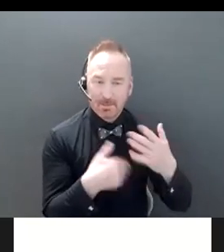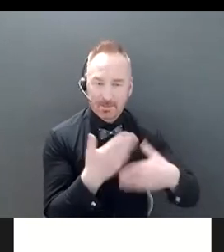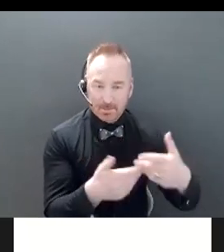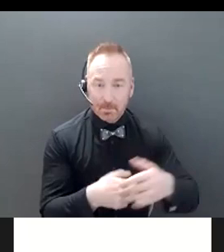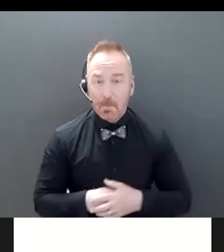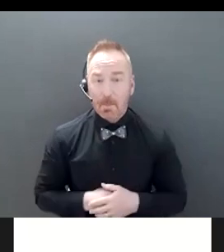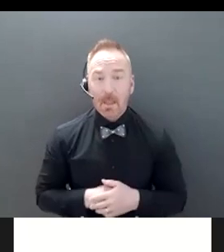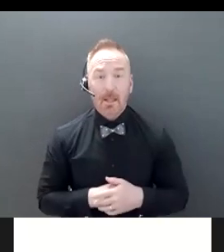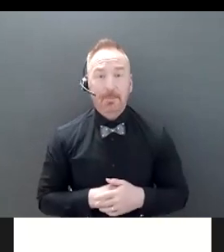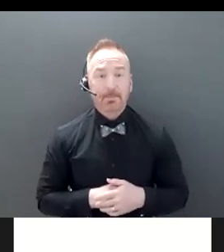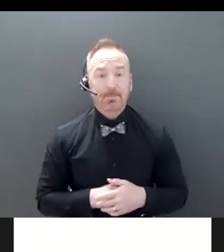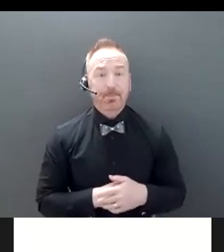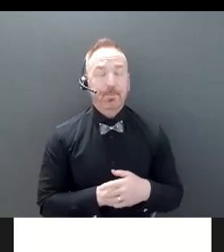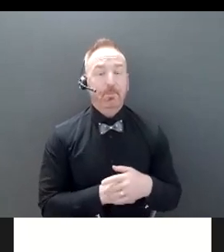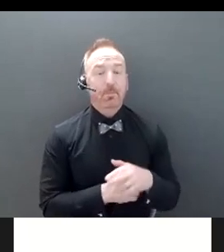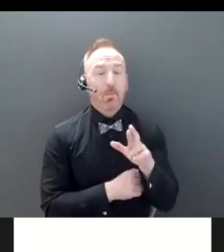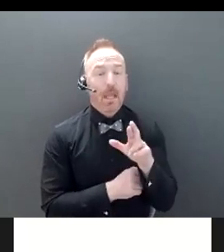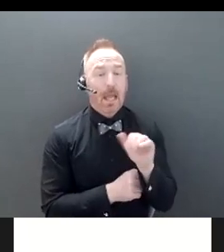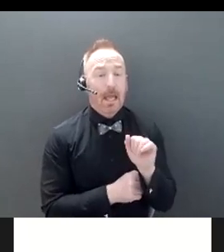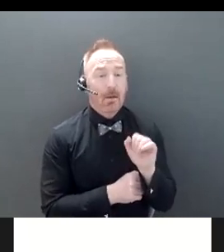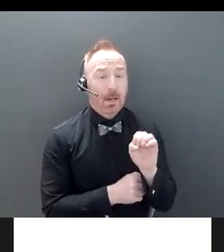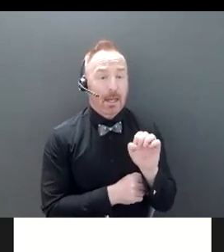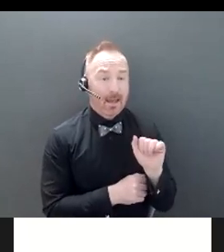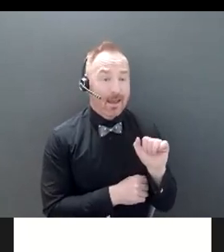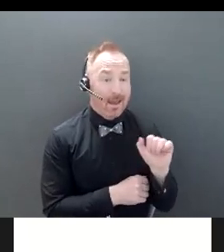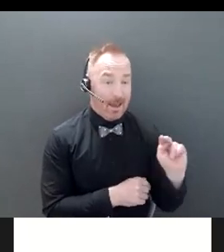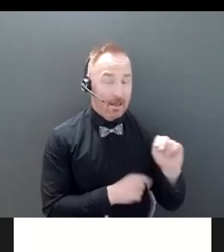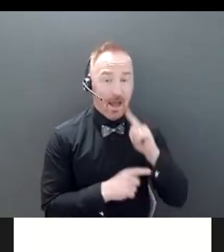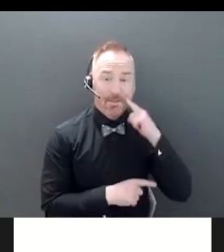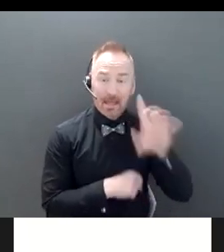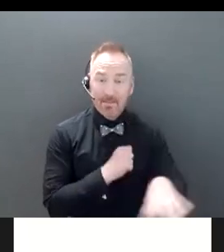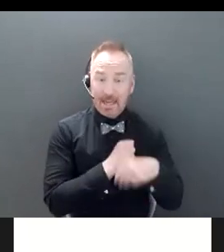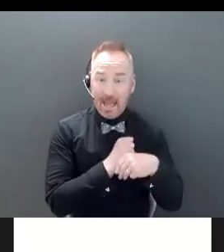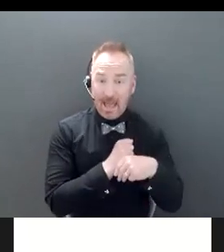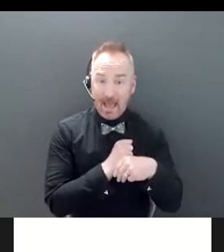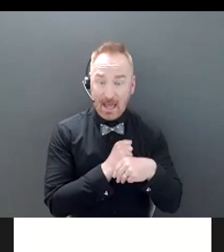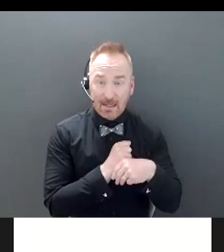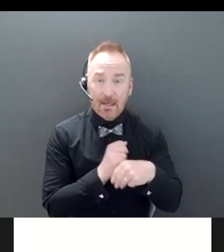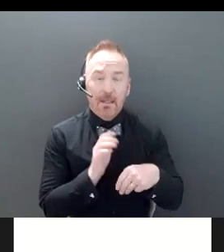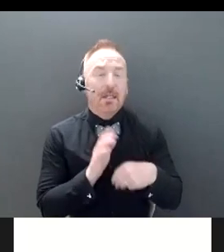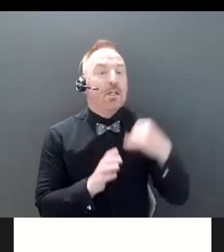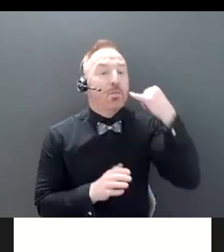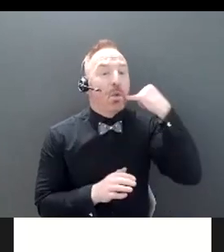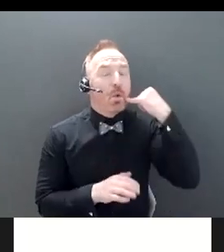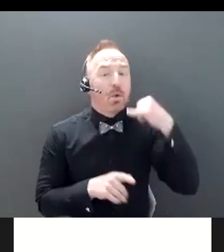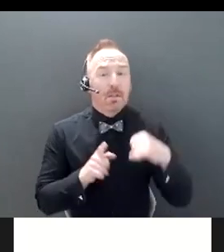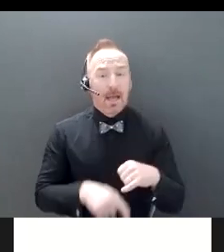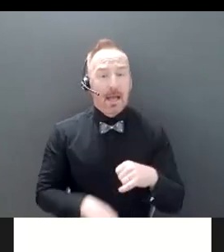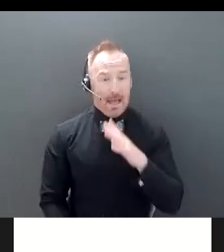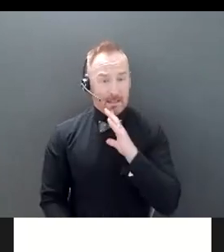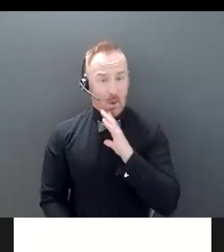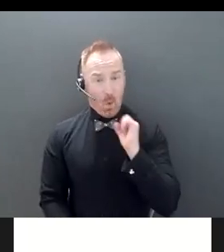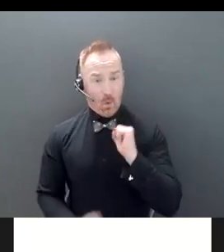I think, too, it's having the conversation as an older adult with someone that you want to appoint, right?